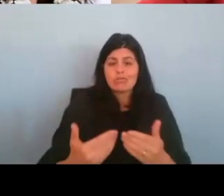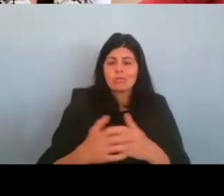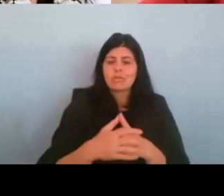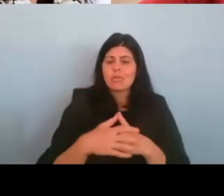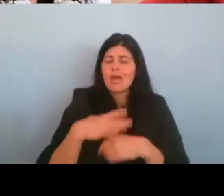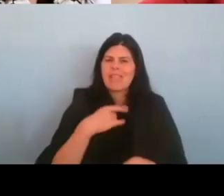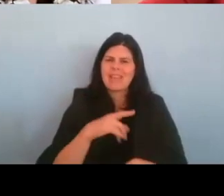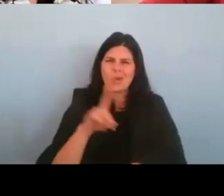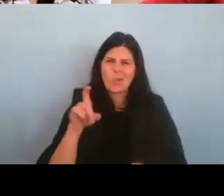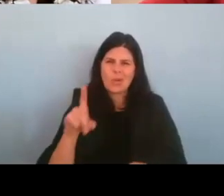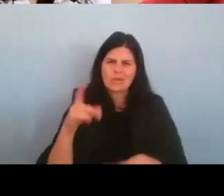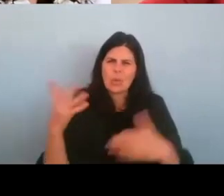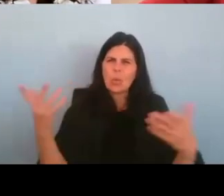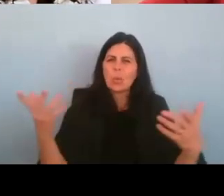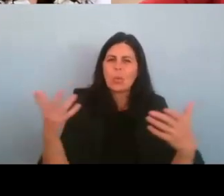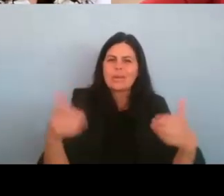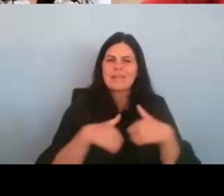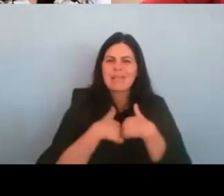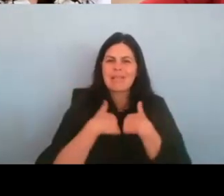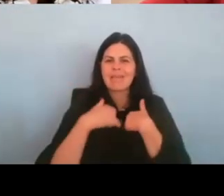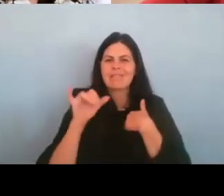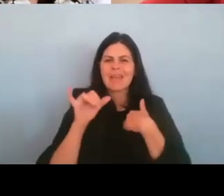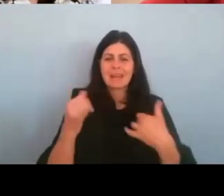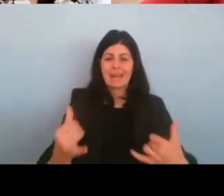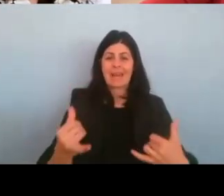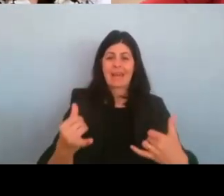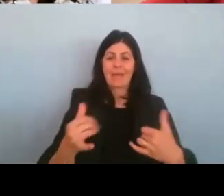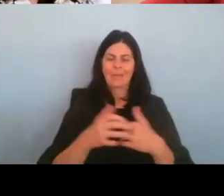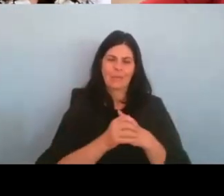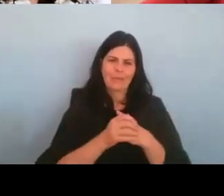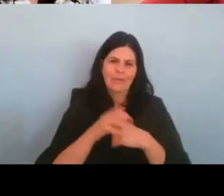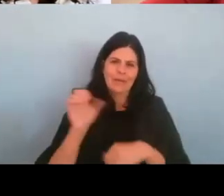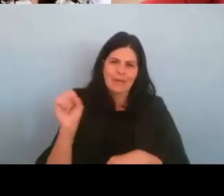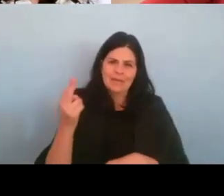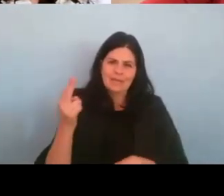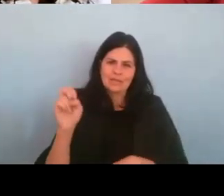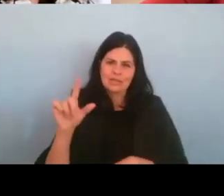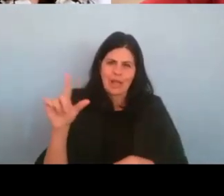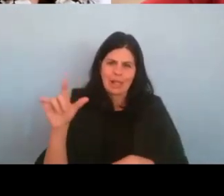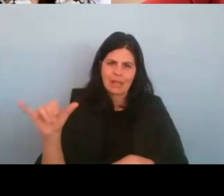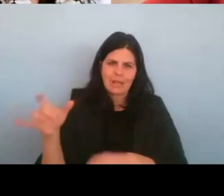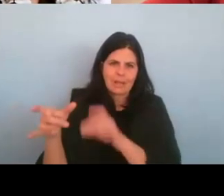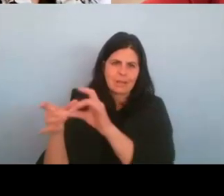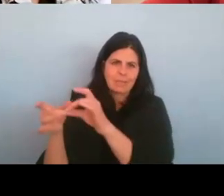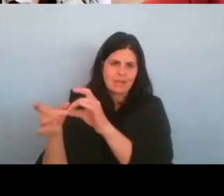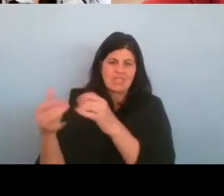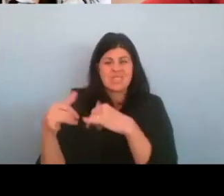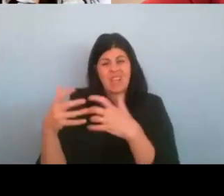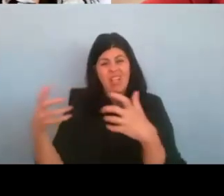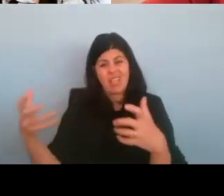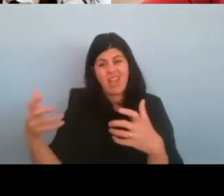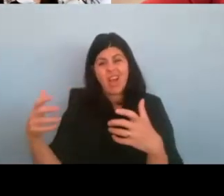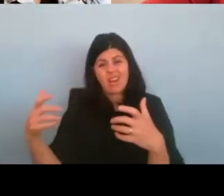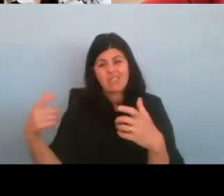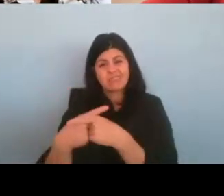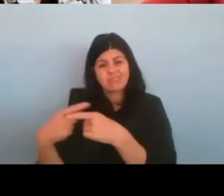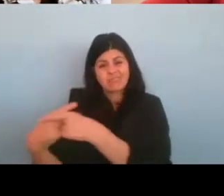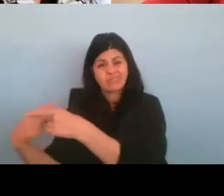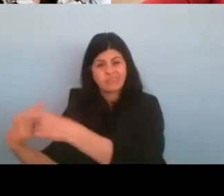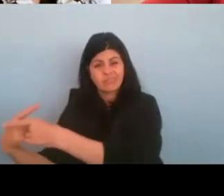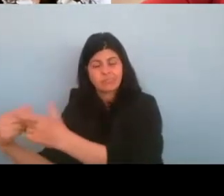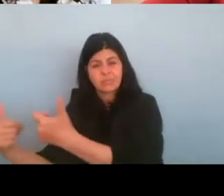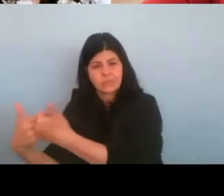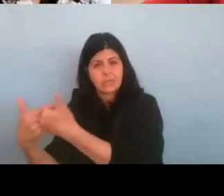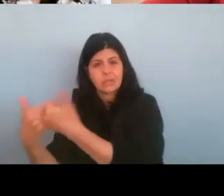what, what is life like now? Um, and, you know, as Shelley mentioned, there, there's still, there's still a lot of hurdles out there, unfortunately. Um,